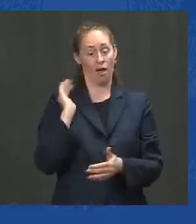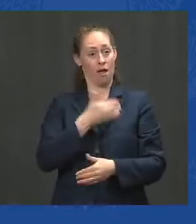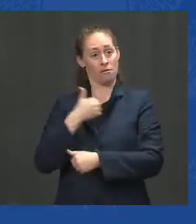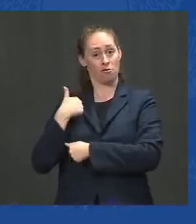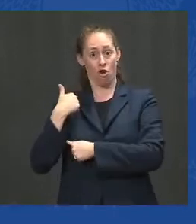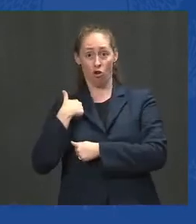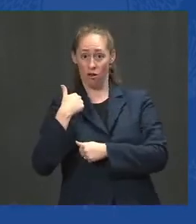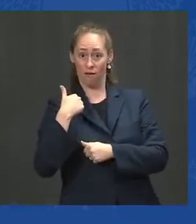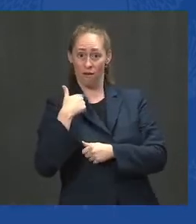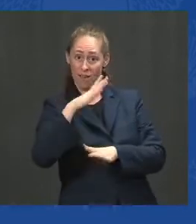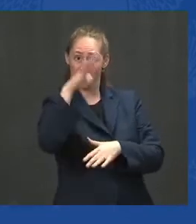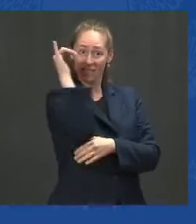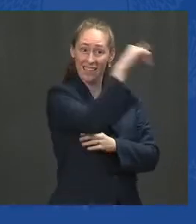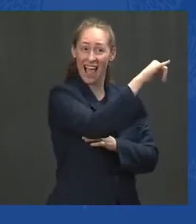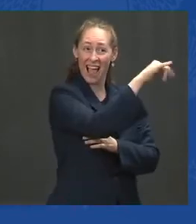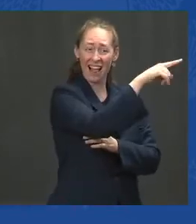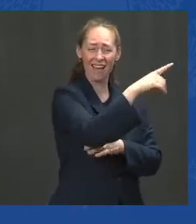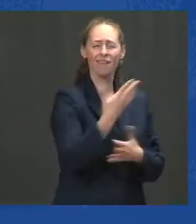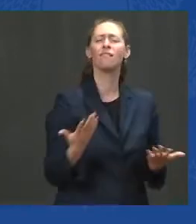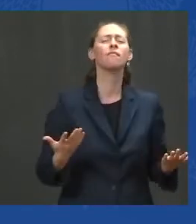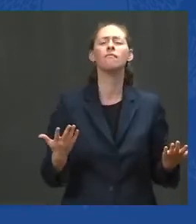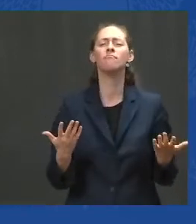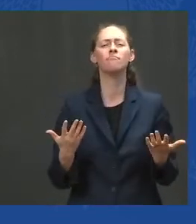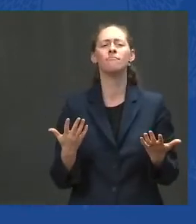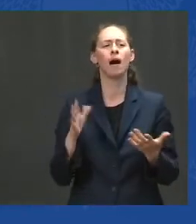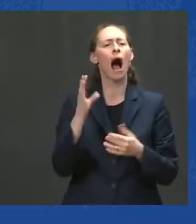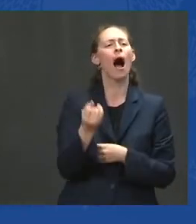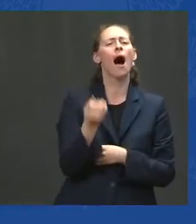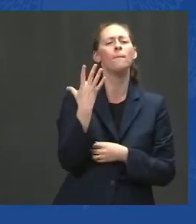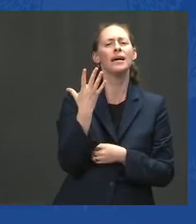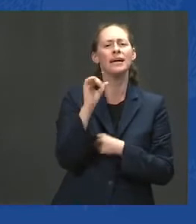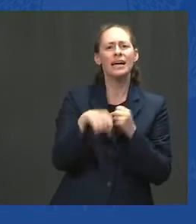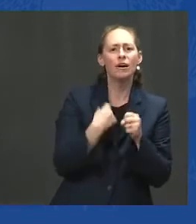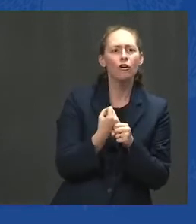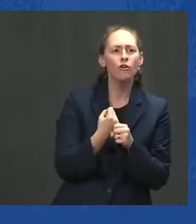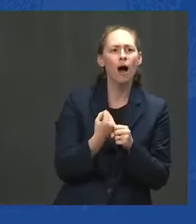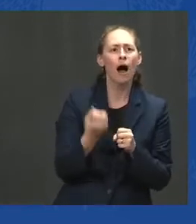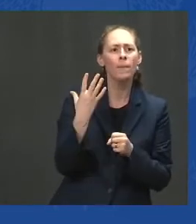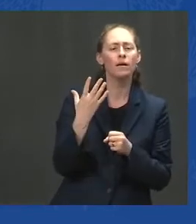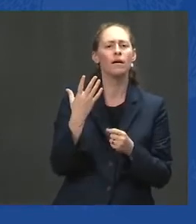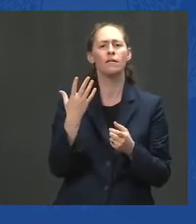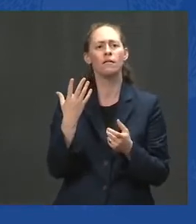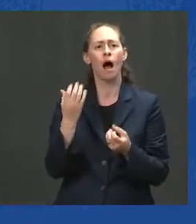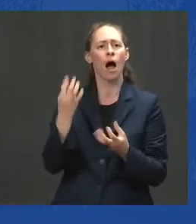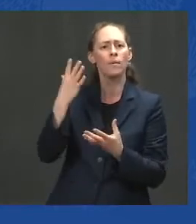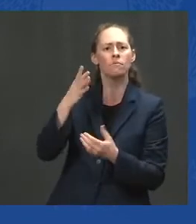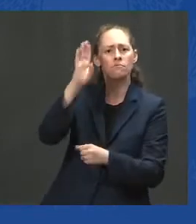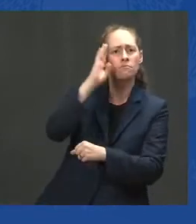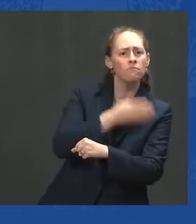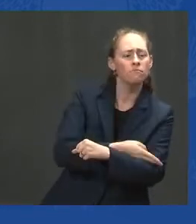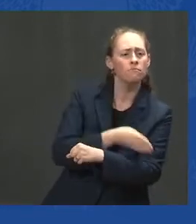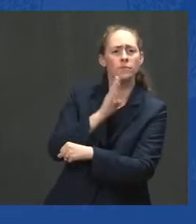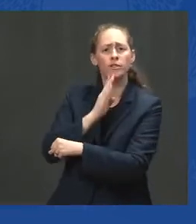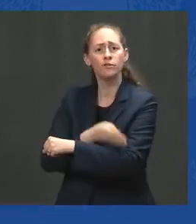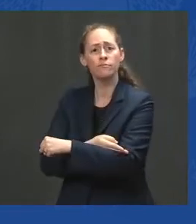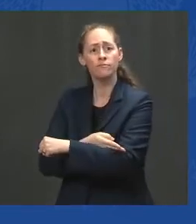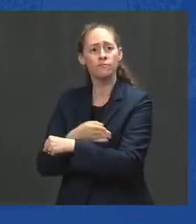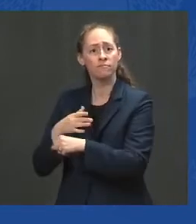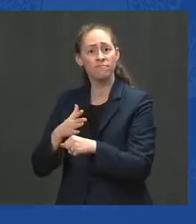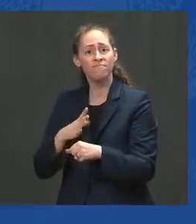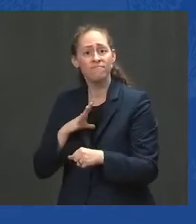generations of America's daughters and sons would you have me send to fight Afghanistan's civil war